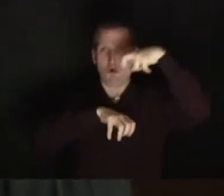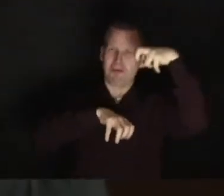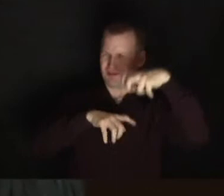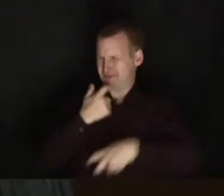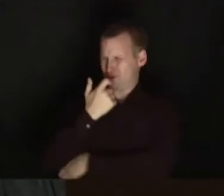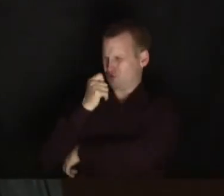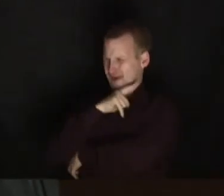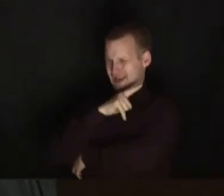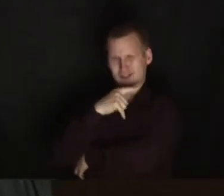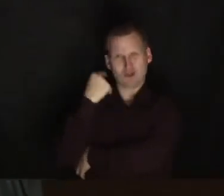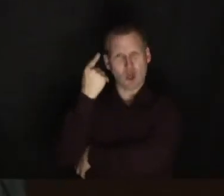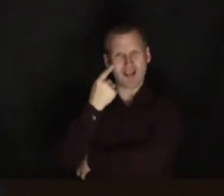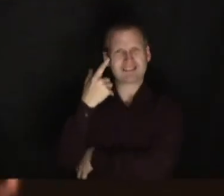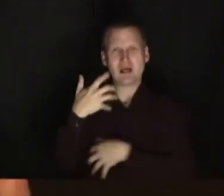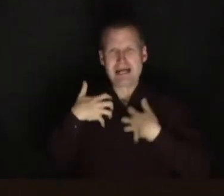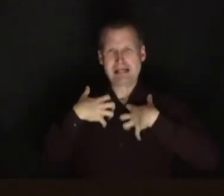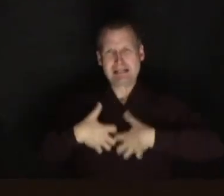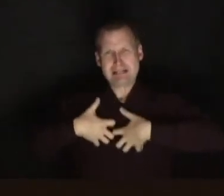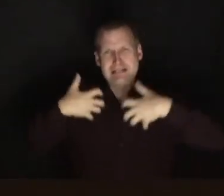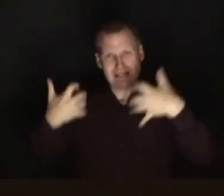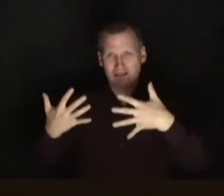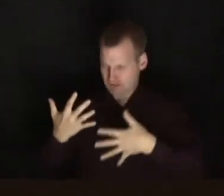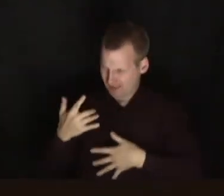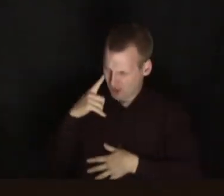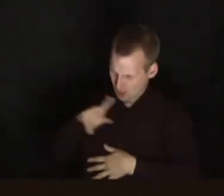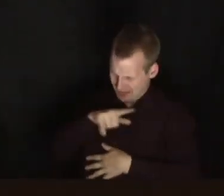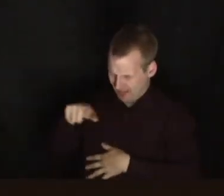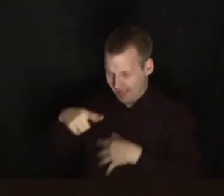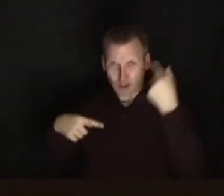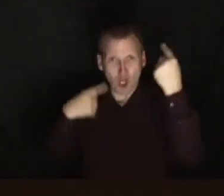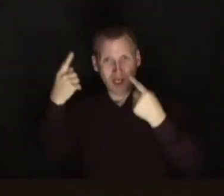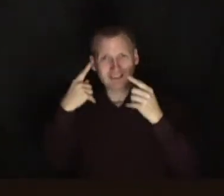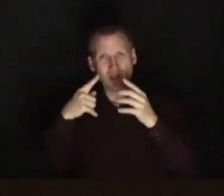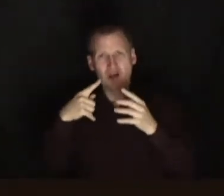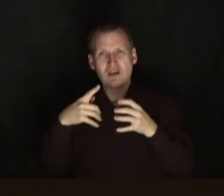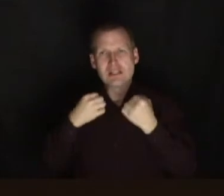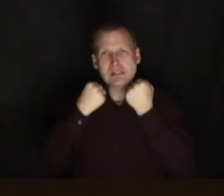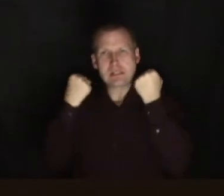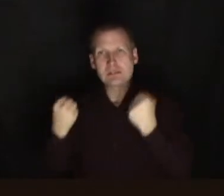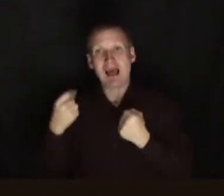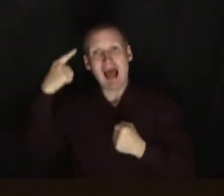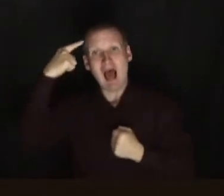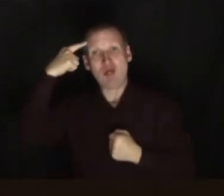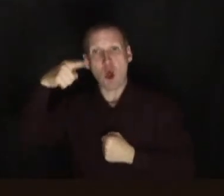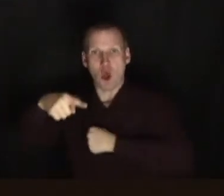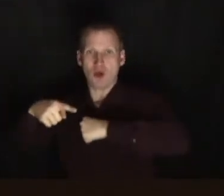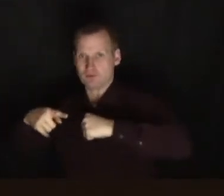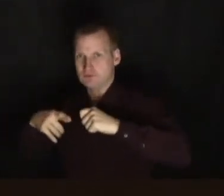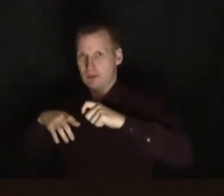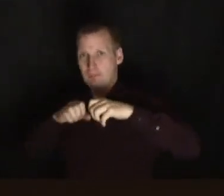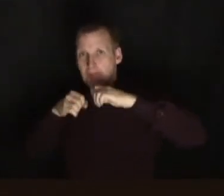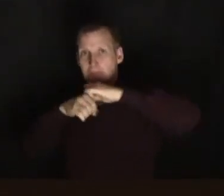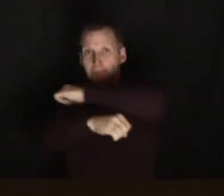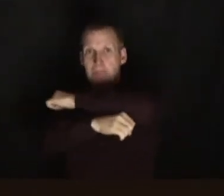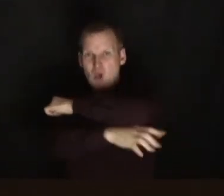very strange noise. I thought what is this? Why are you making this odd noise? Is it, I know what you're thinking, is it a nappy situation?